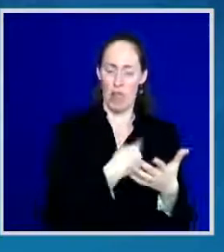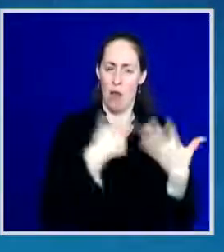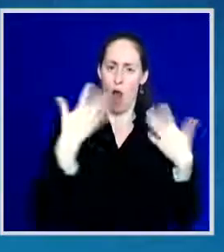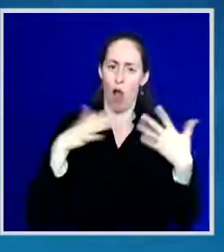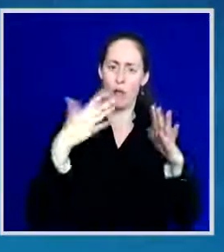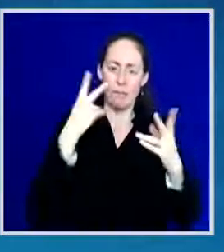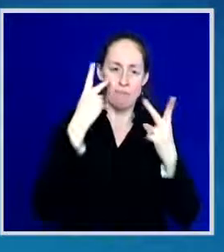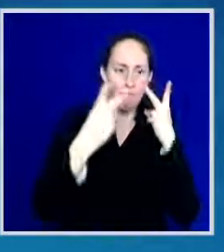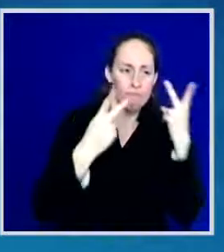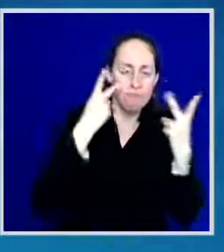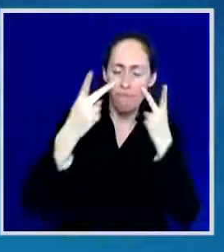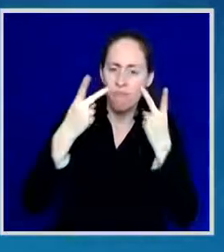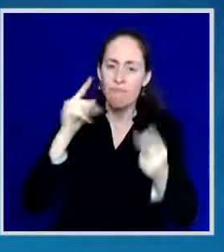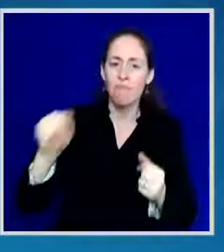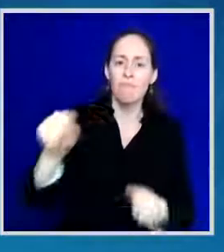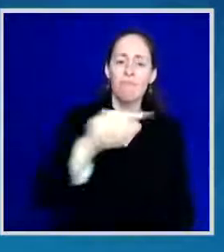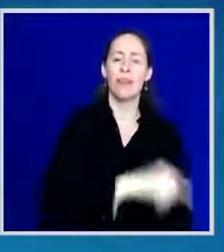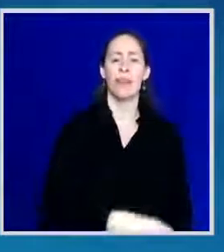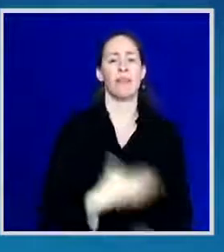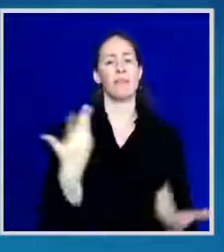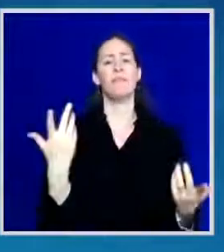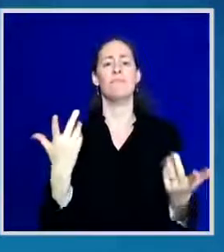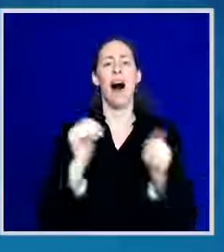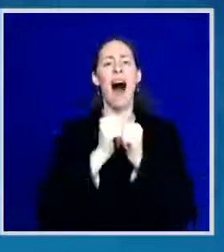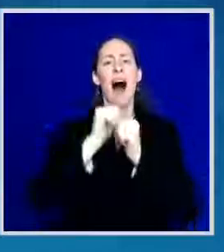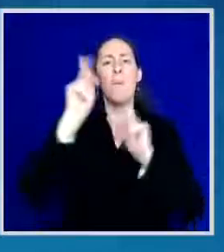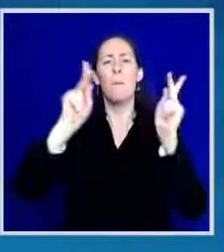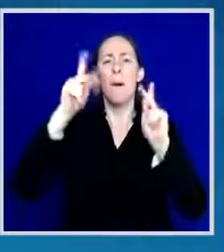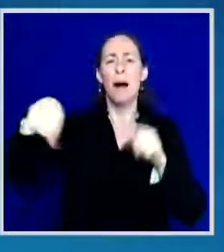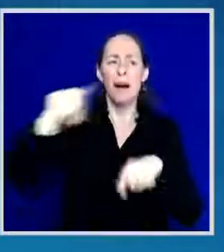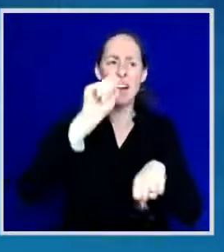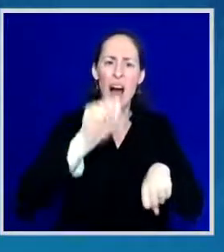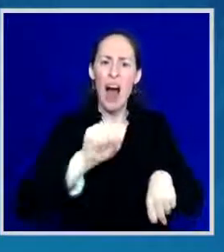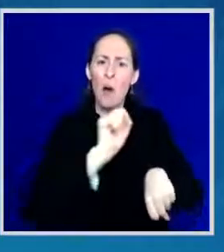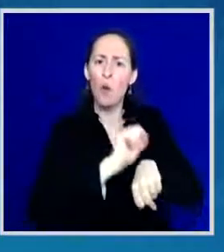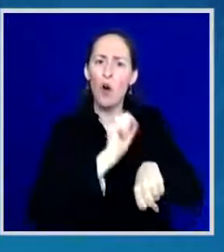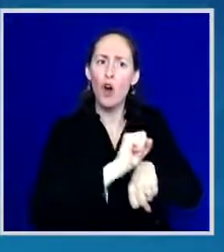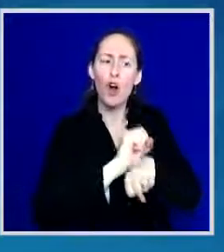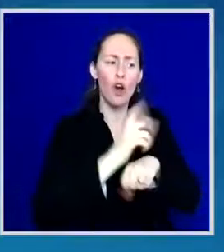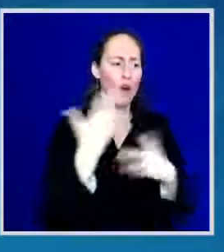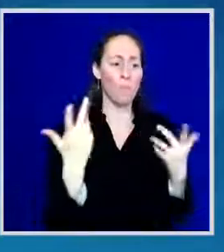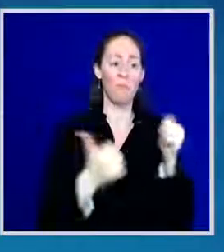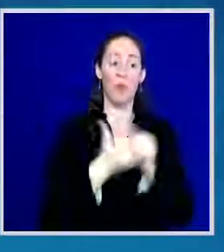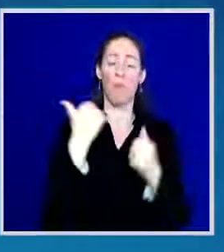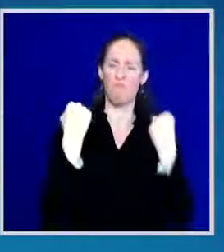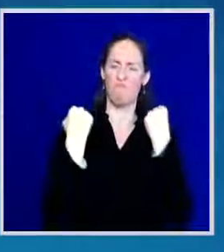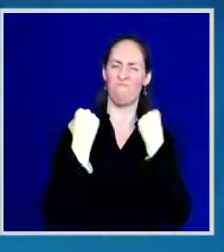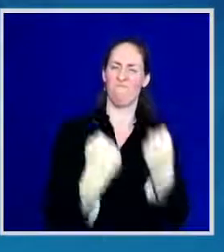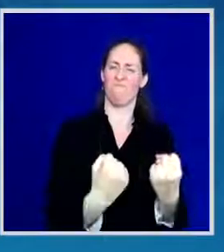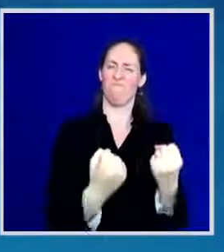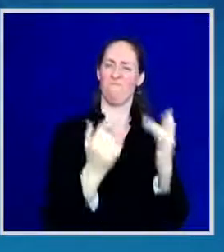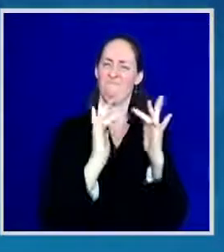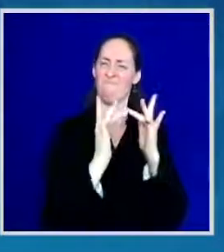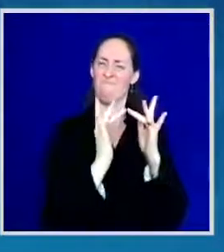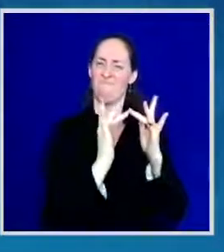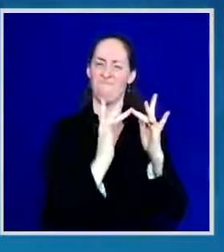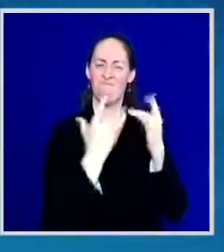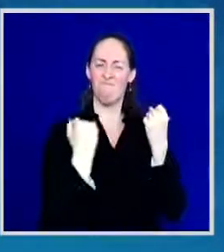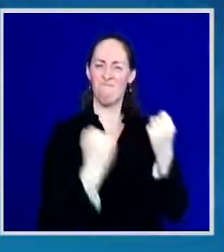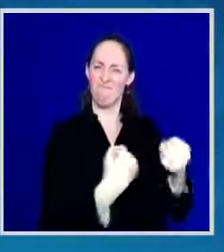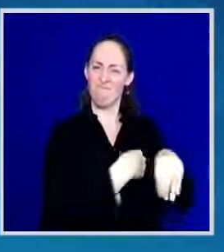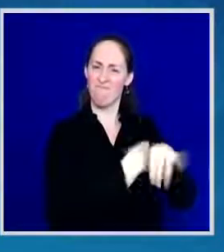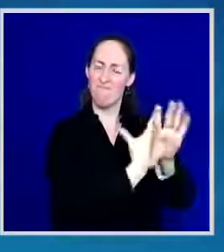they could work if they had the ability was to work online. Our children had to go to school